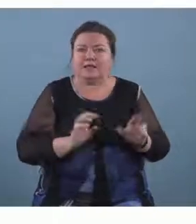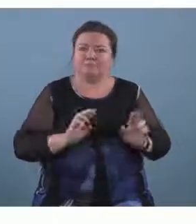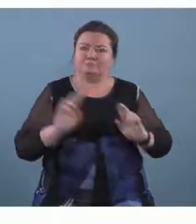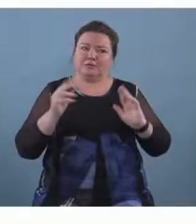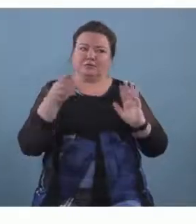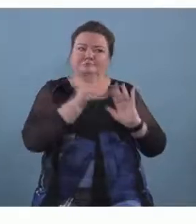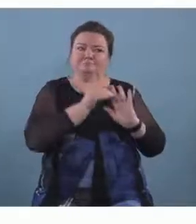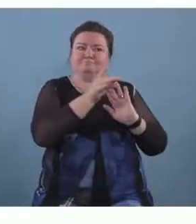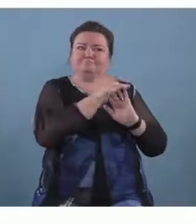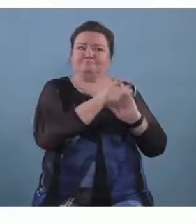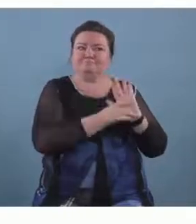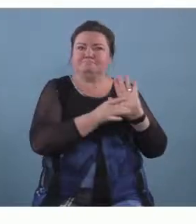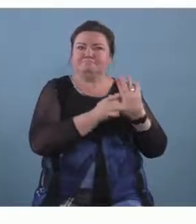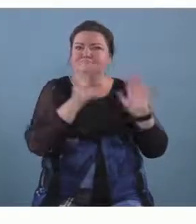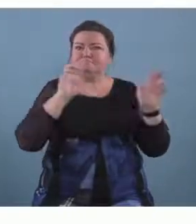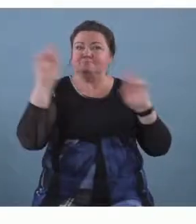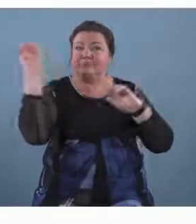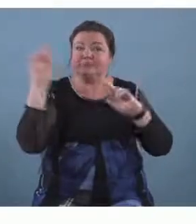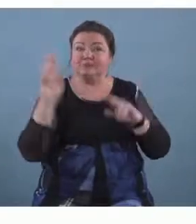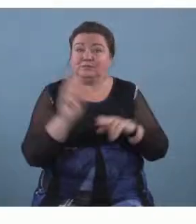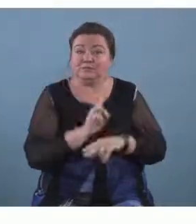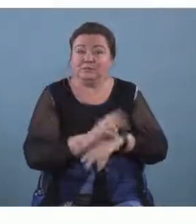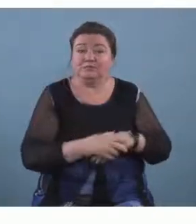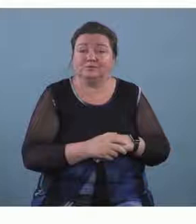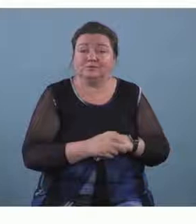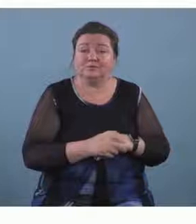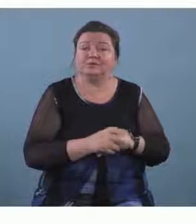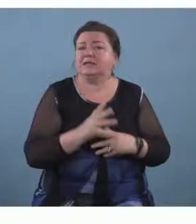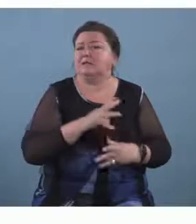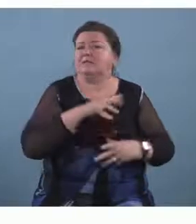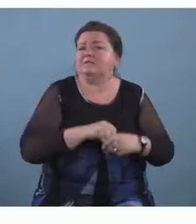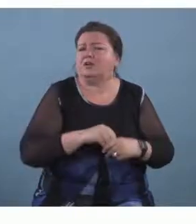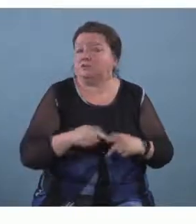are saved and ready for you to use when you would want to use them as part of a performance